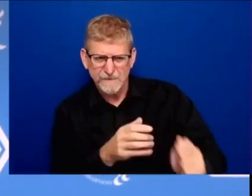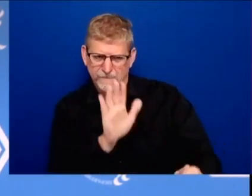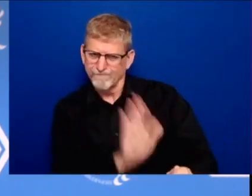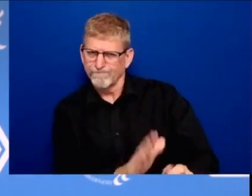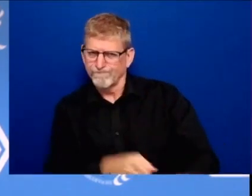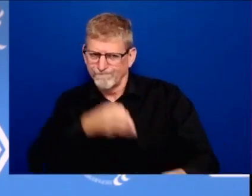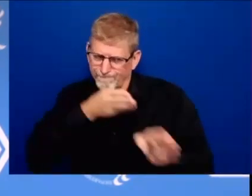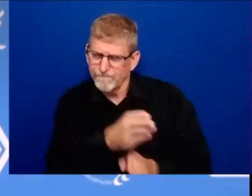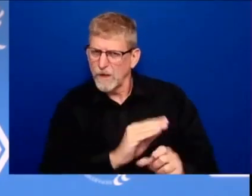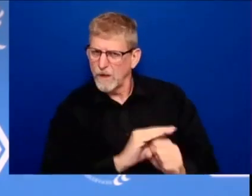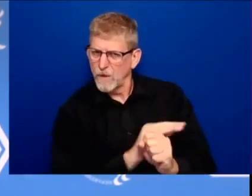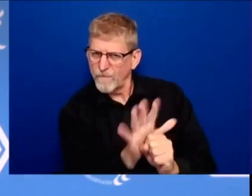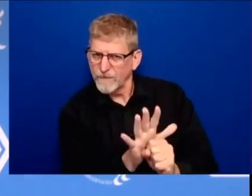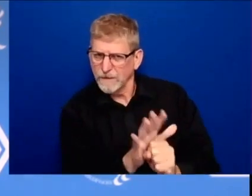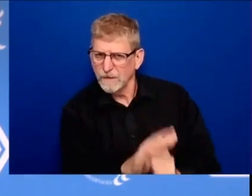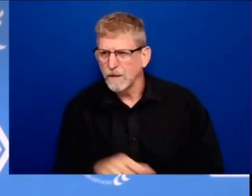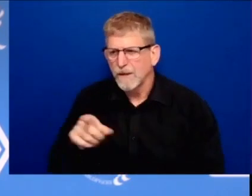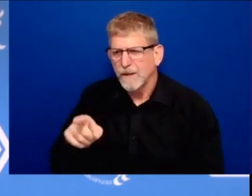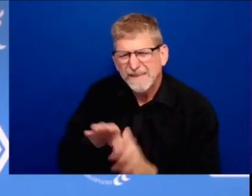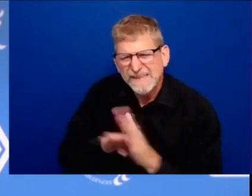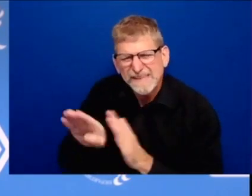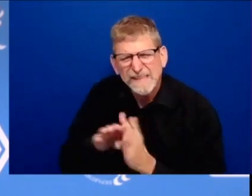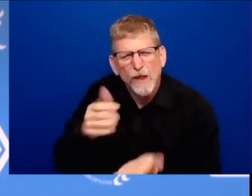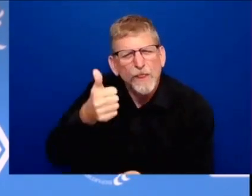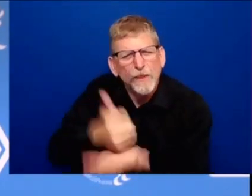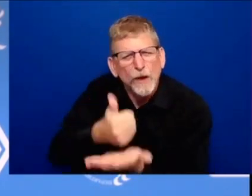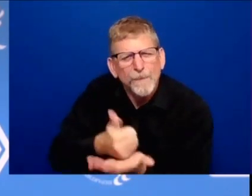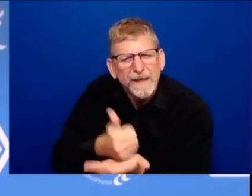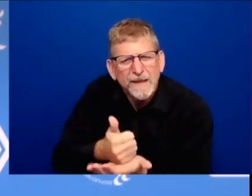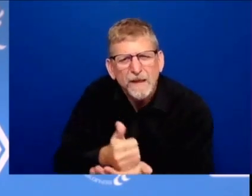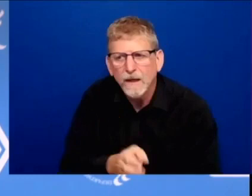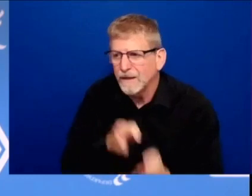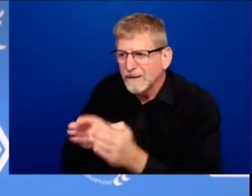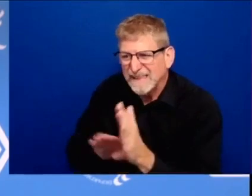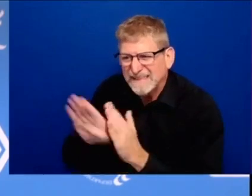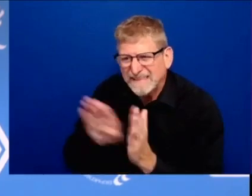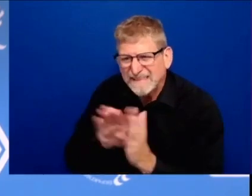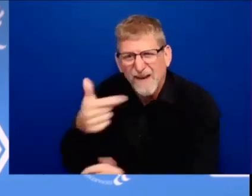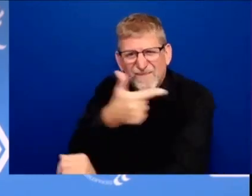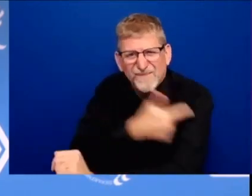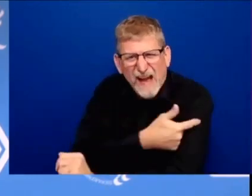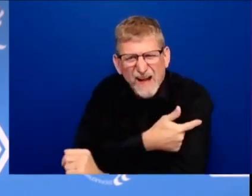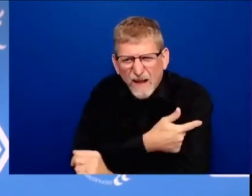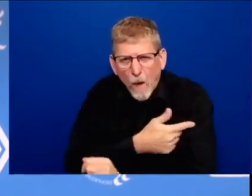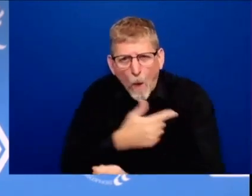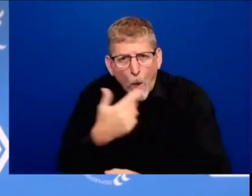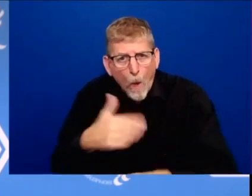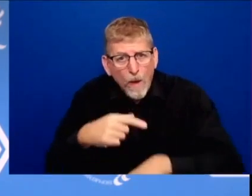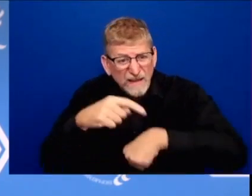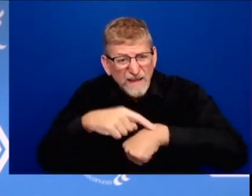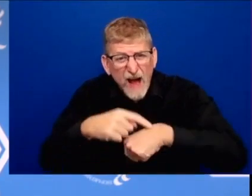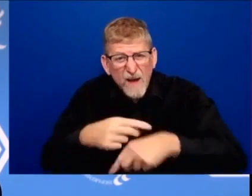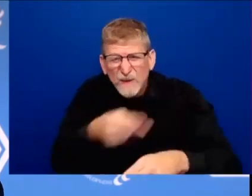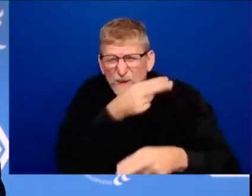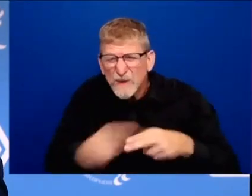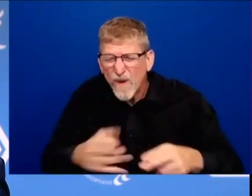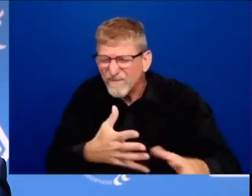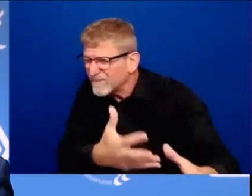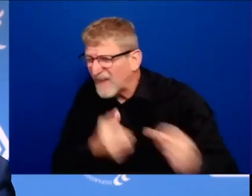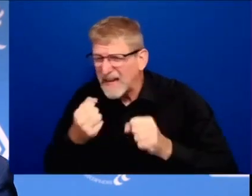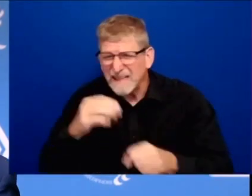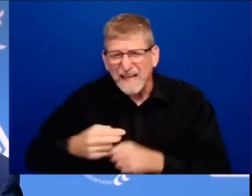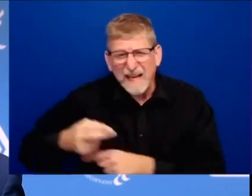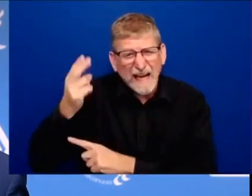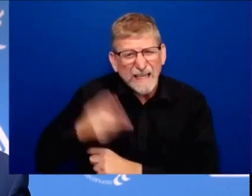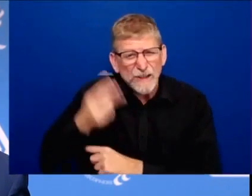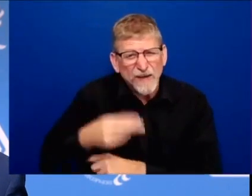in record time and you're highlighting lessons learned on the importance of pandemic preparedness public